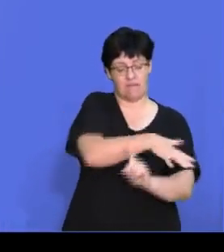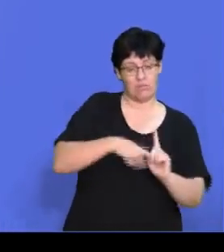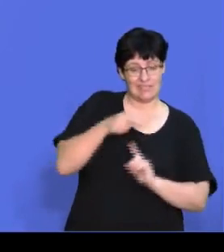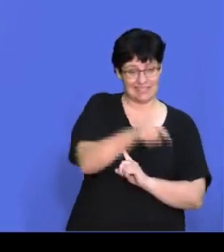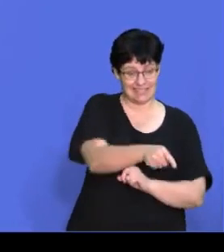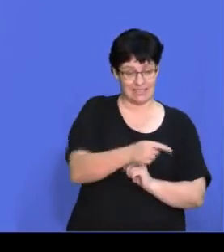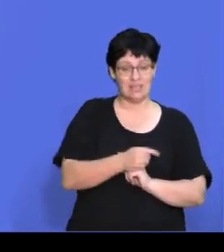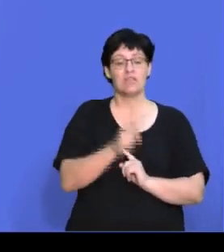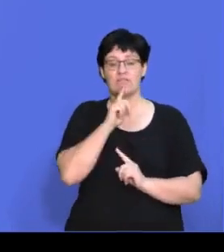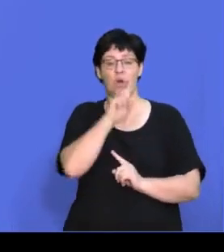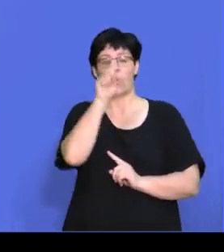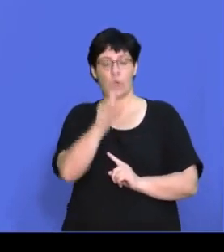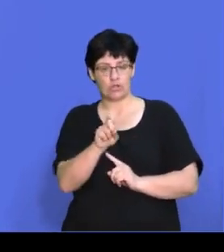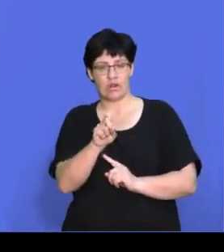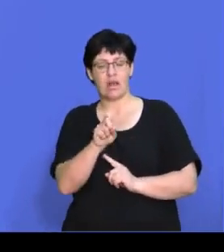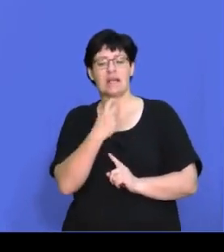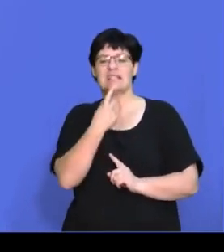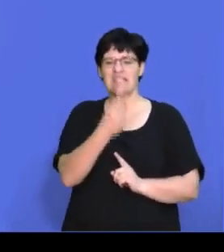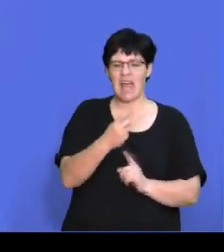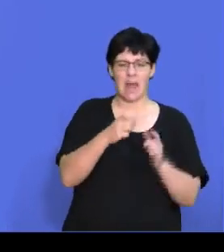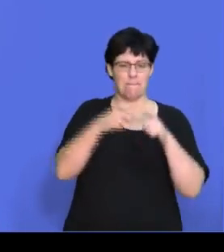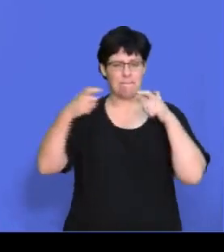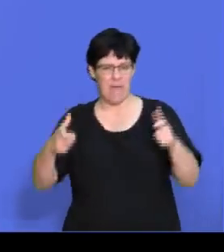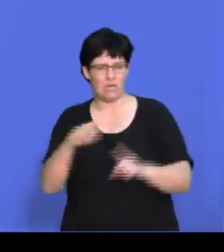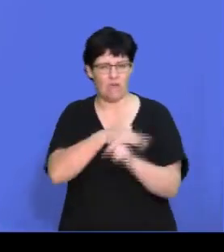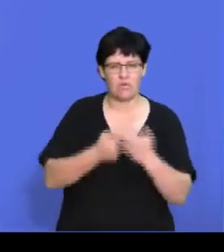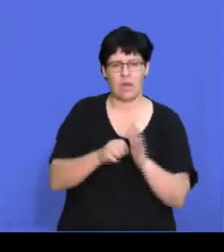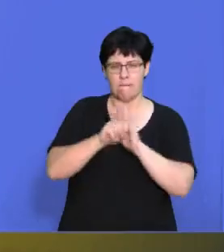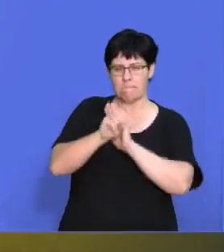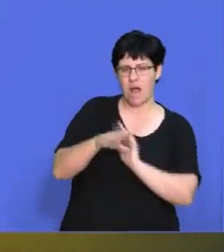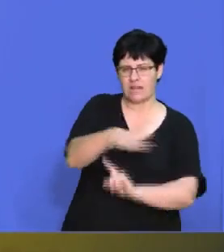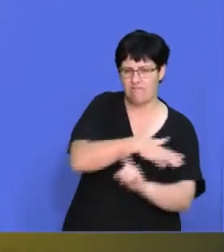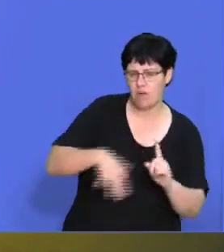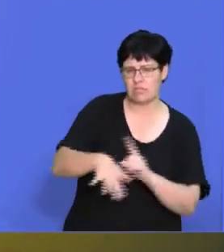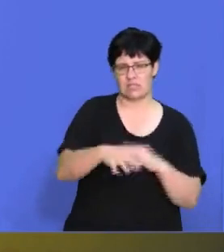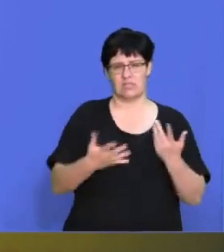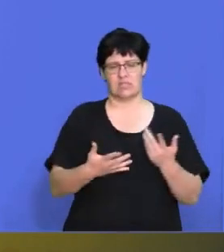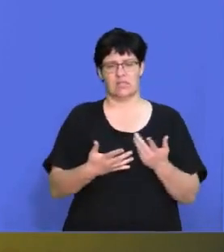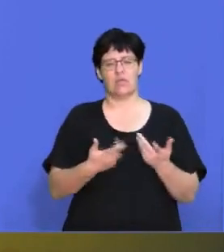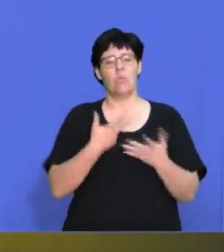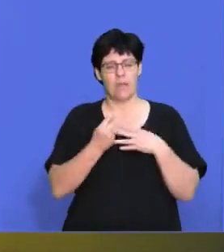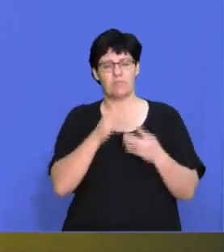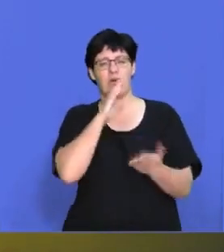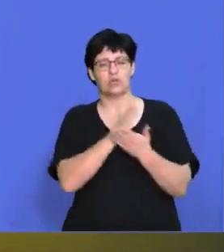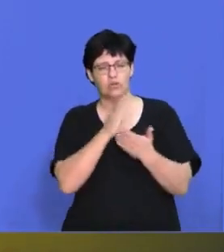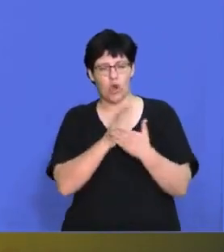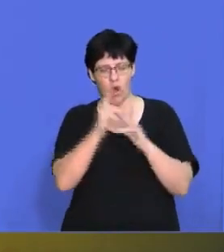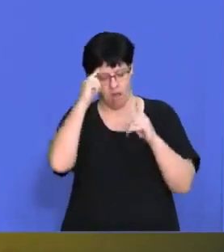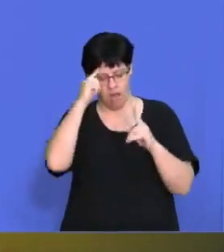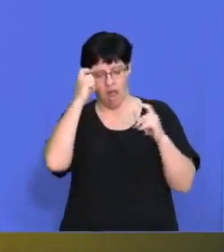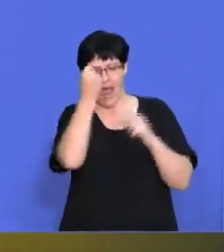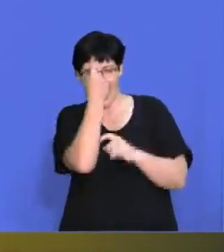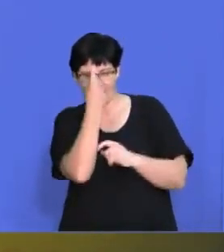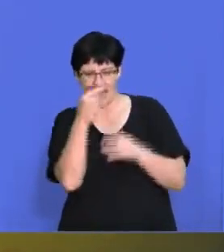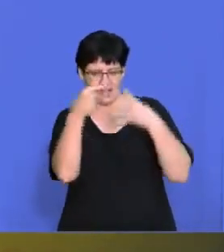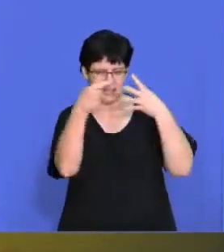market environment. So you can see the questions already mentioned in macro environment, market environment. So it's going to be, we have to make sure we get